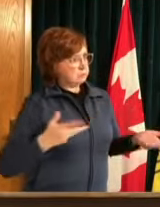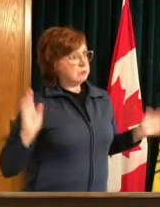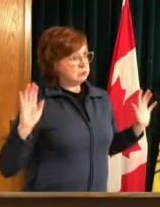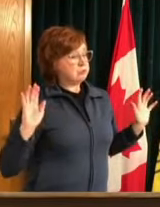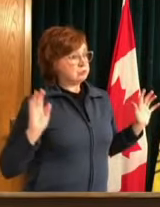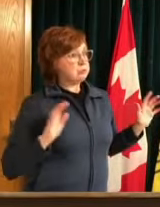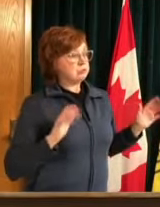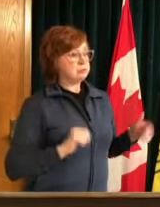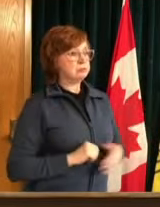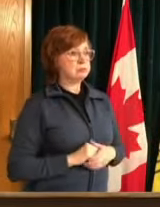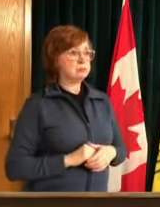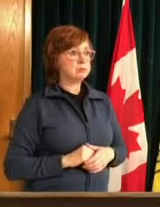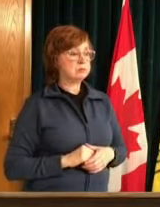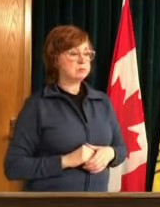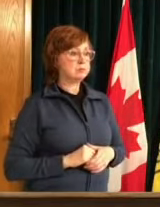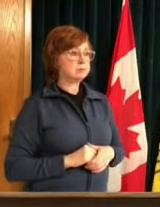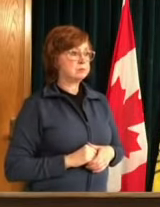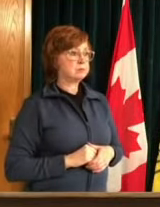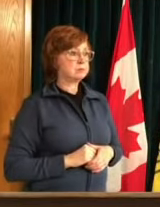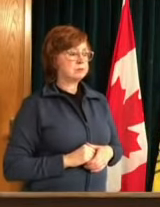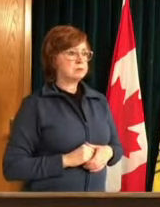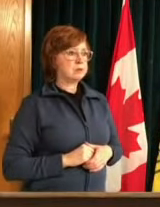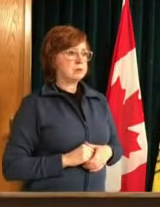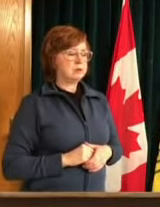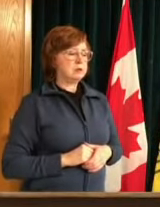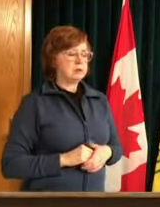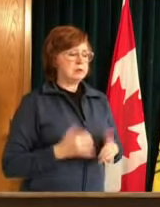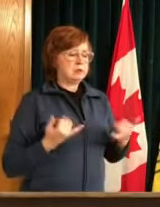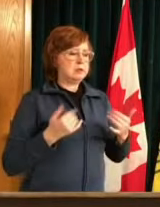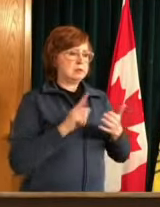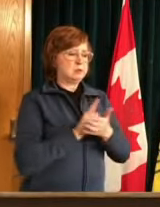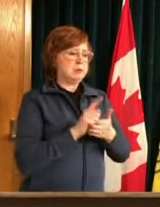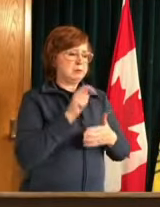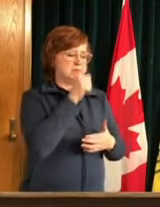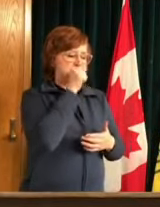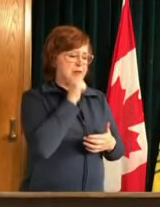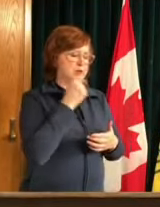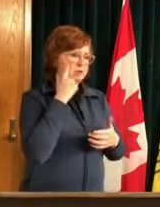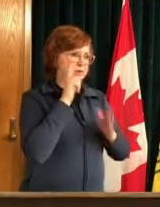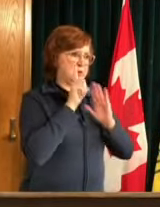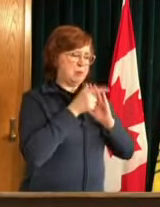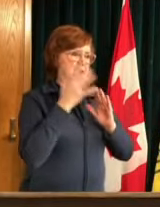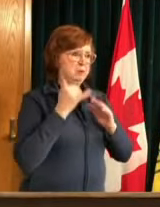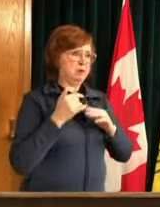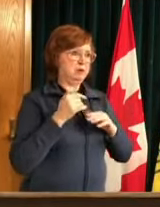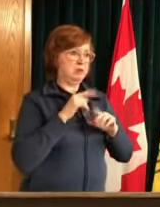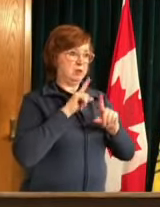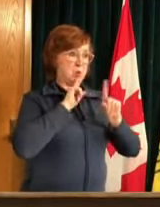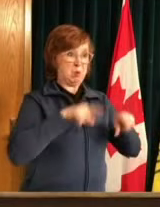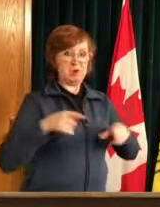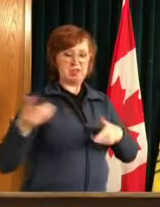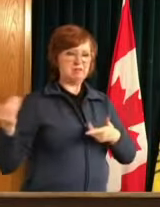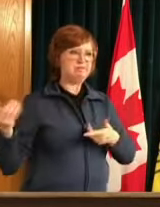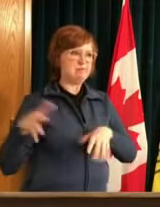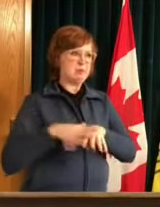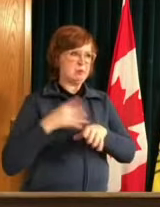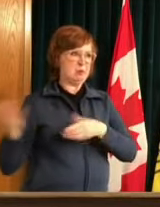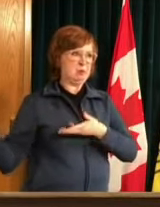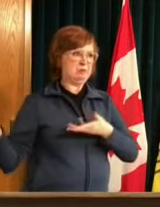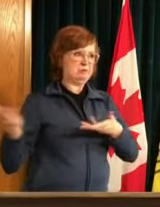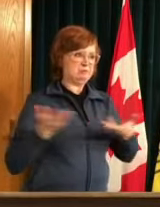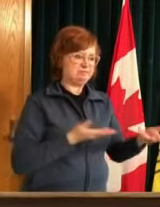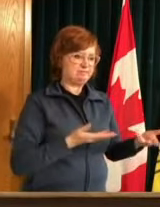them and and we have a a little bit of a tougher week or 10 days ahead of us on on the the vaccines that are being delivered